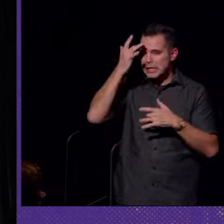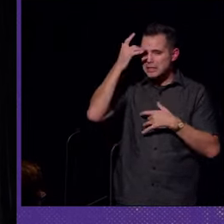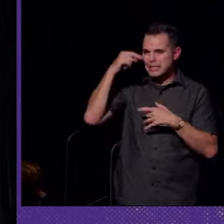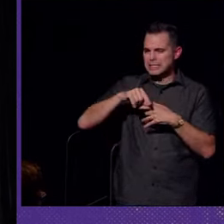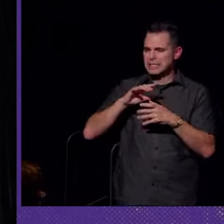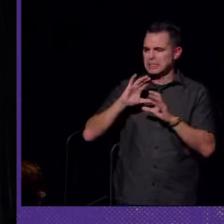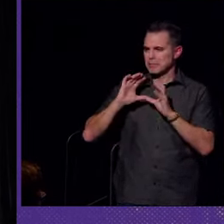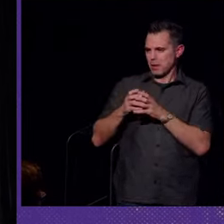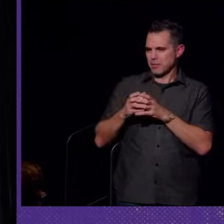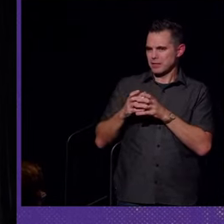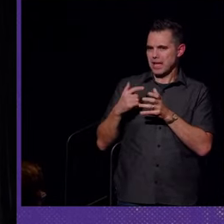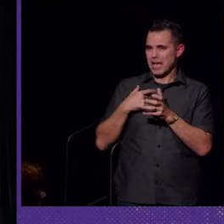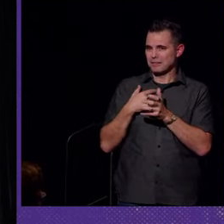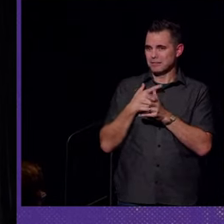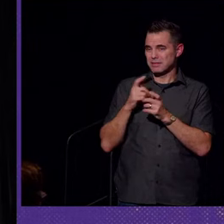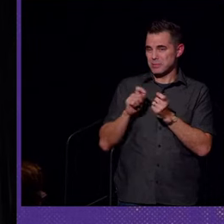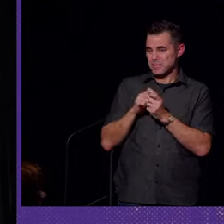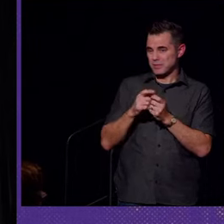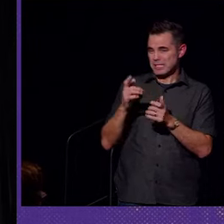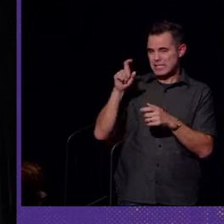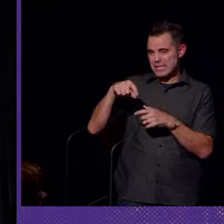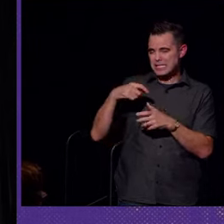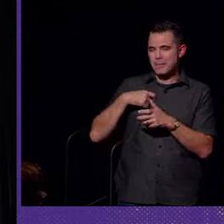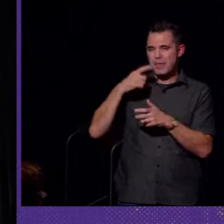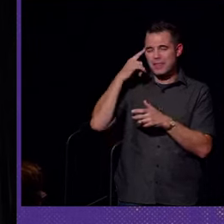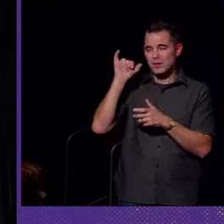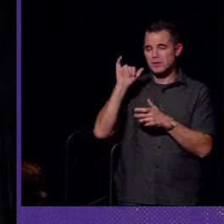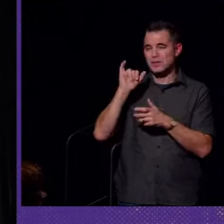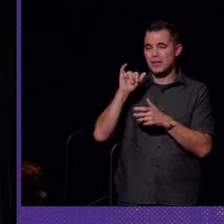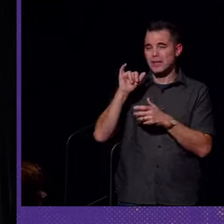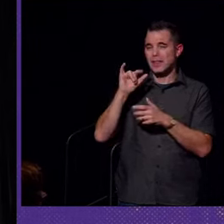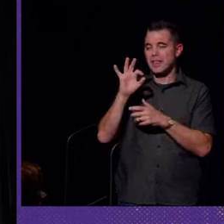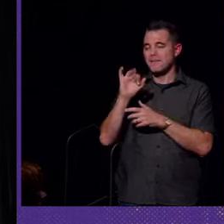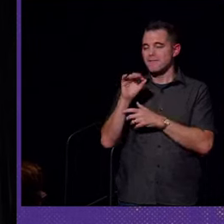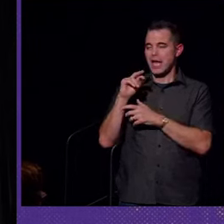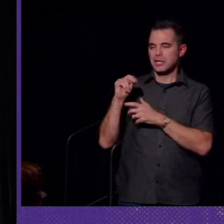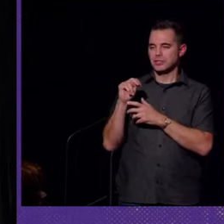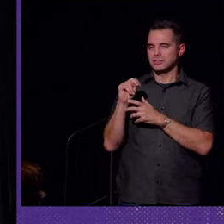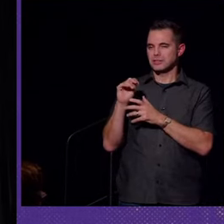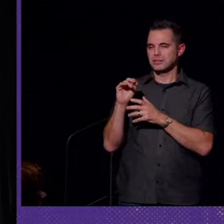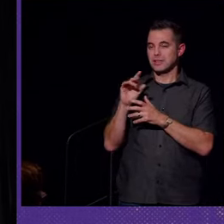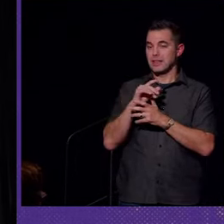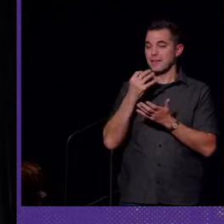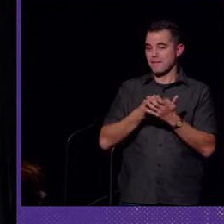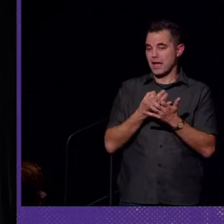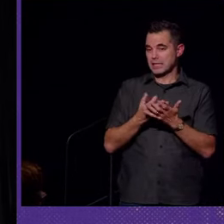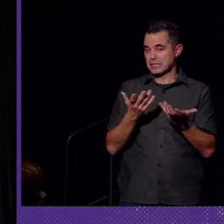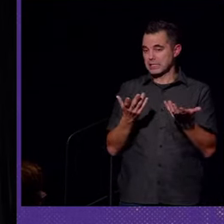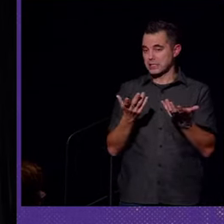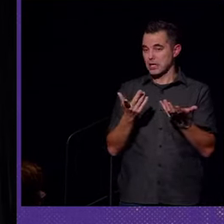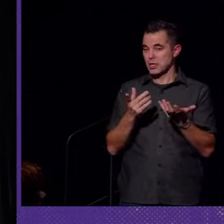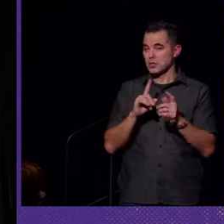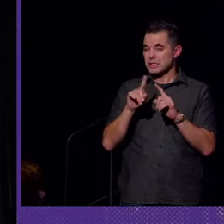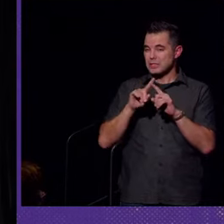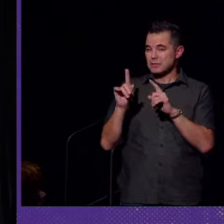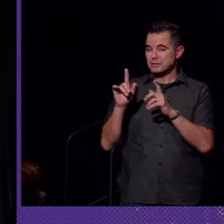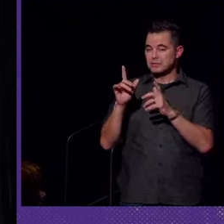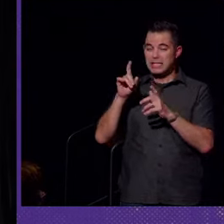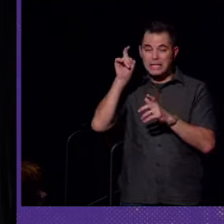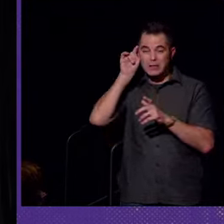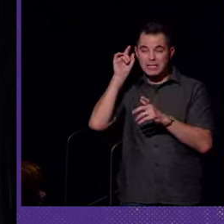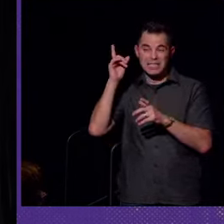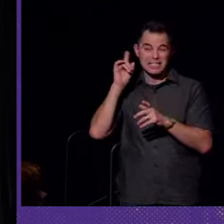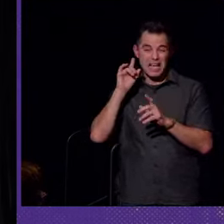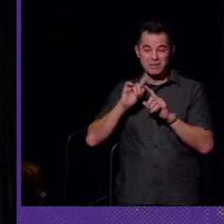have particular needs? I'm thinking, of the fashion factor and of finances. So do different hearing aids